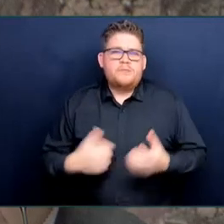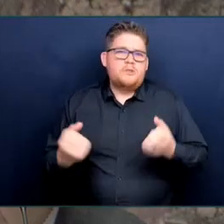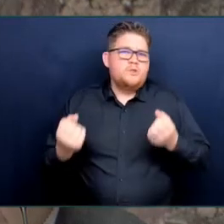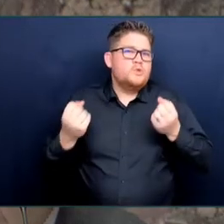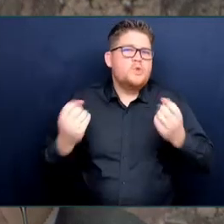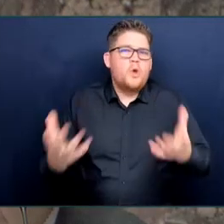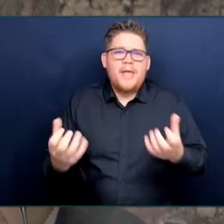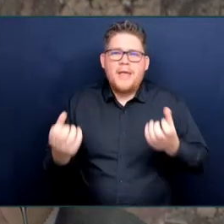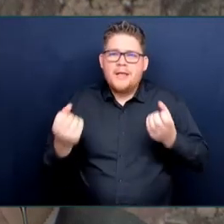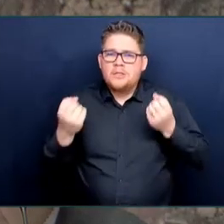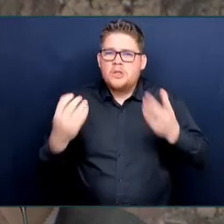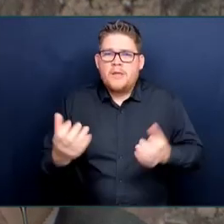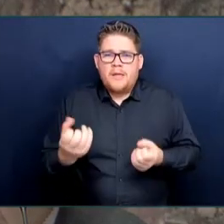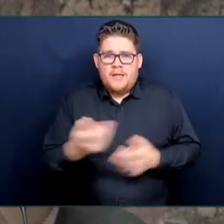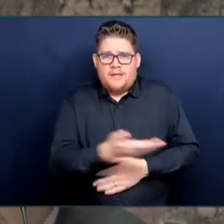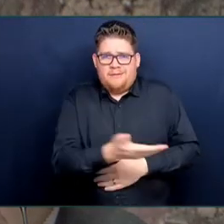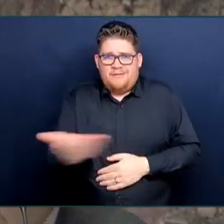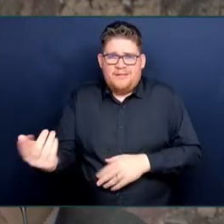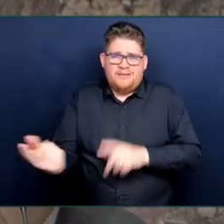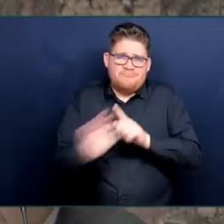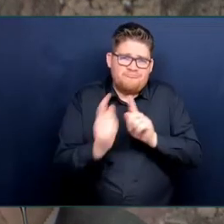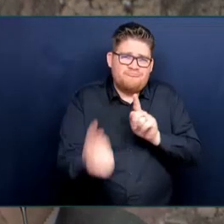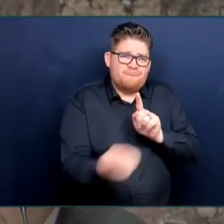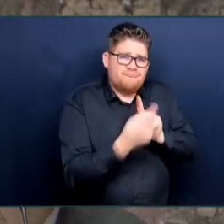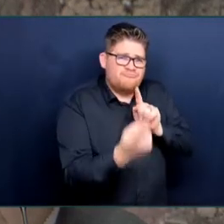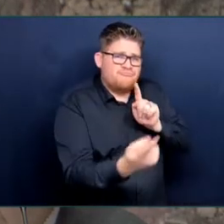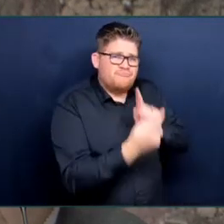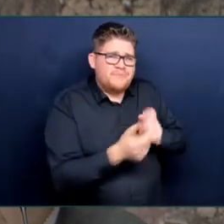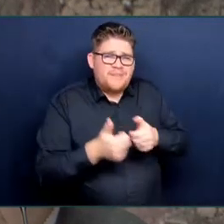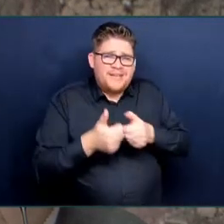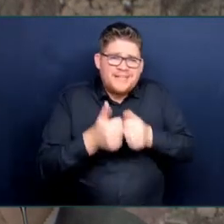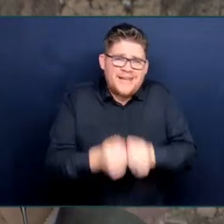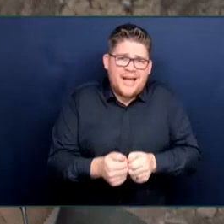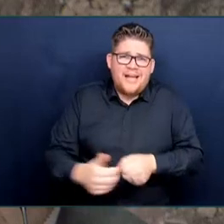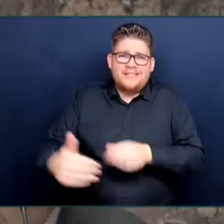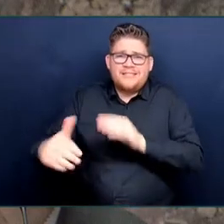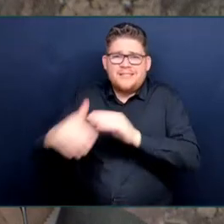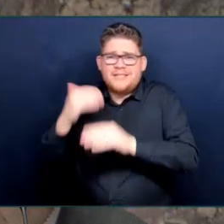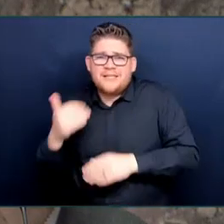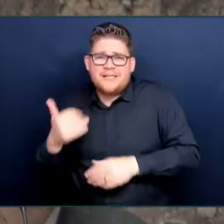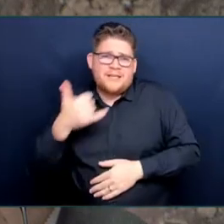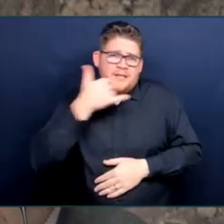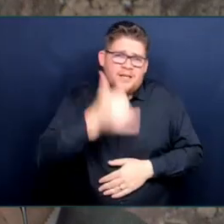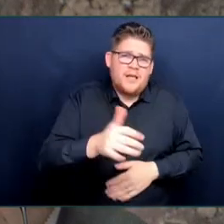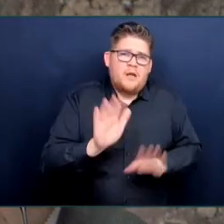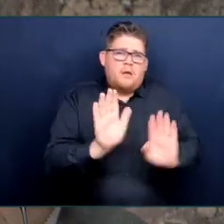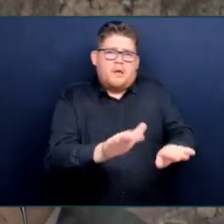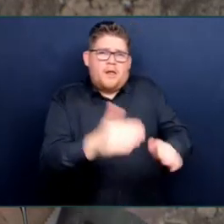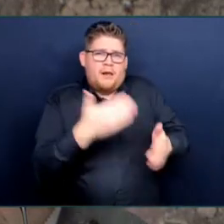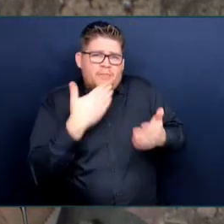feedback, so many emails, texts from people who are so grateful for the free contraception.